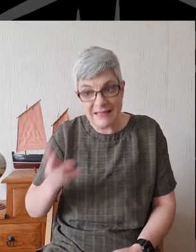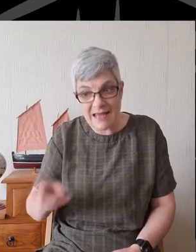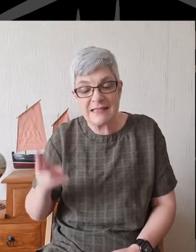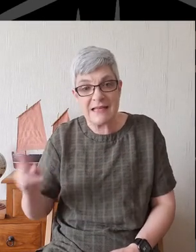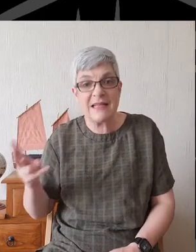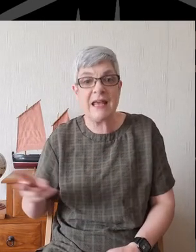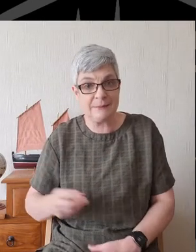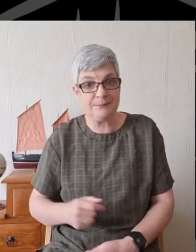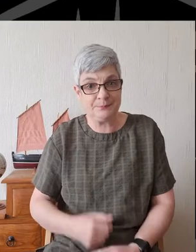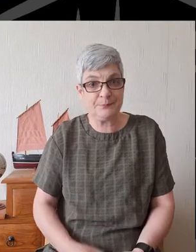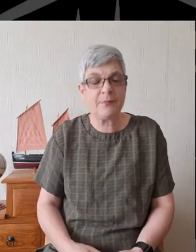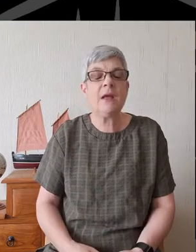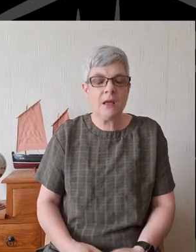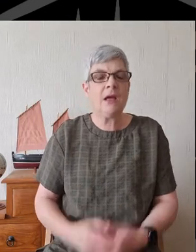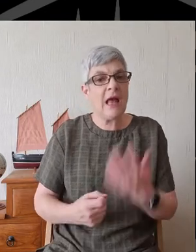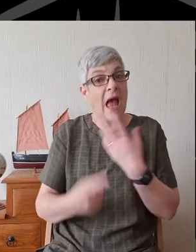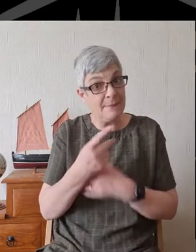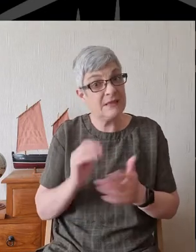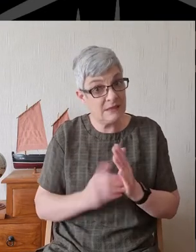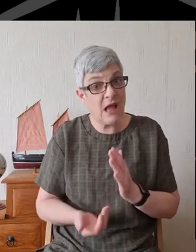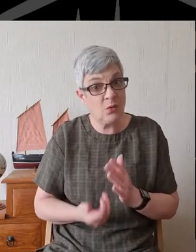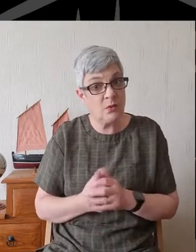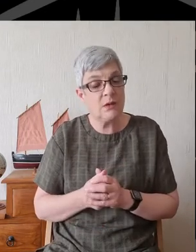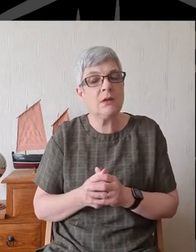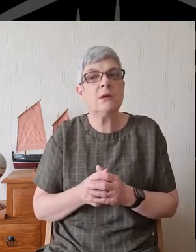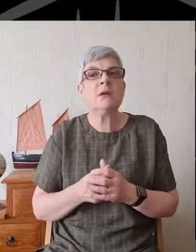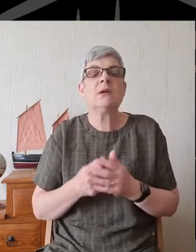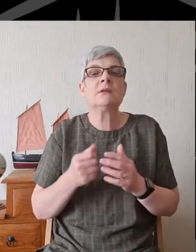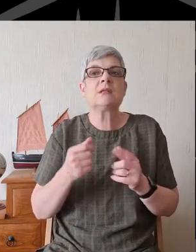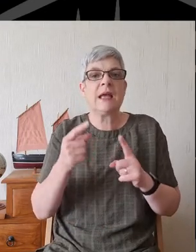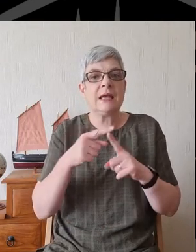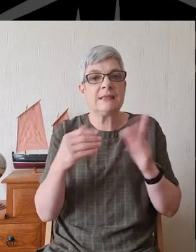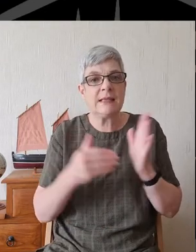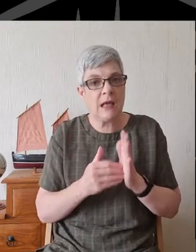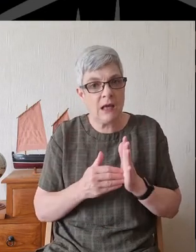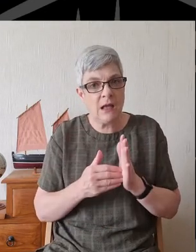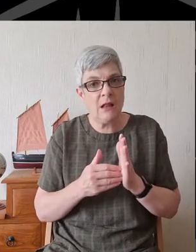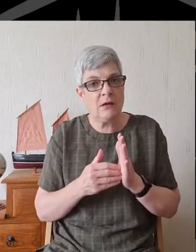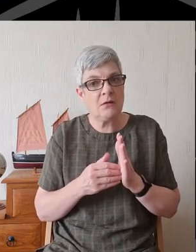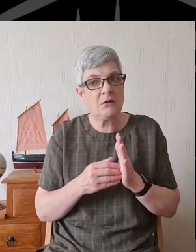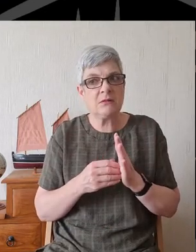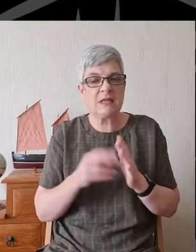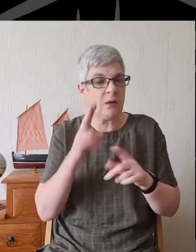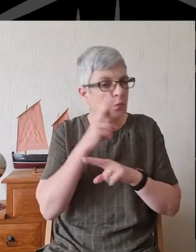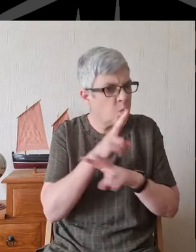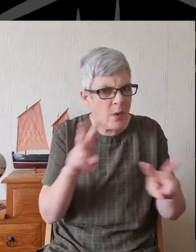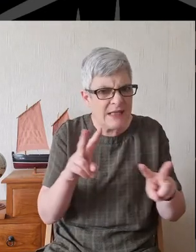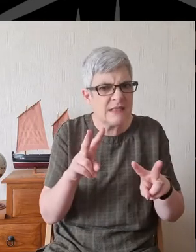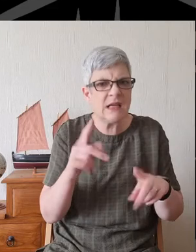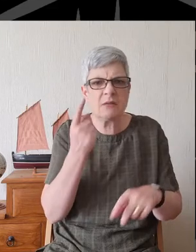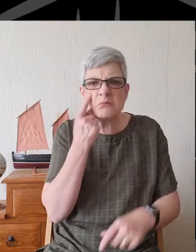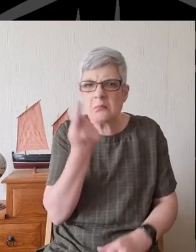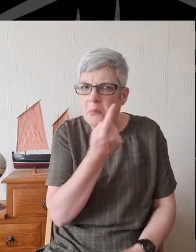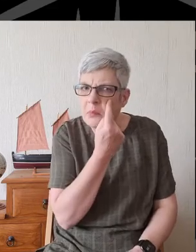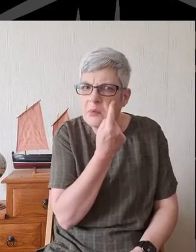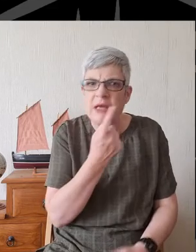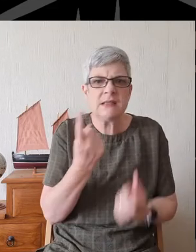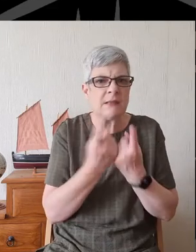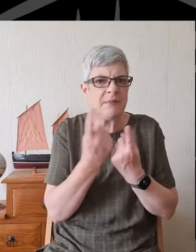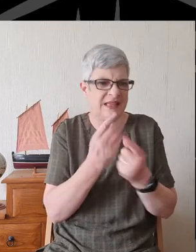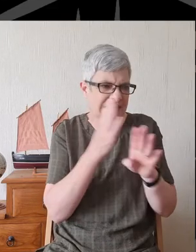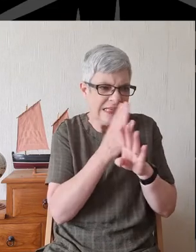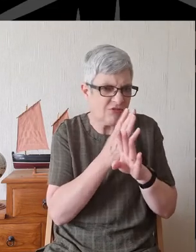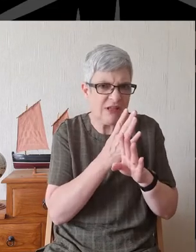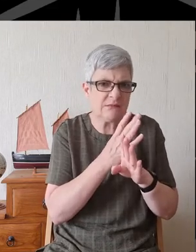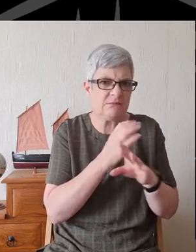And that's still the case if even what he's doing in these verses 7 to 13 is just witnessing some sordid secret